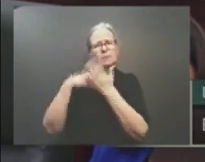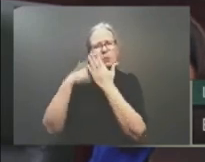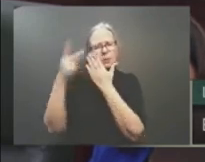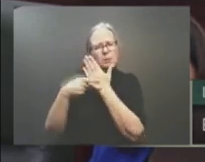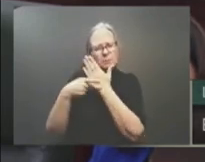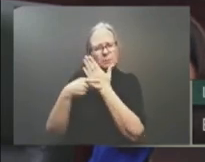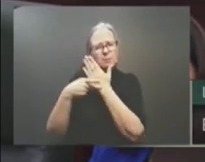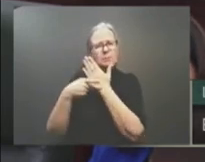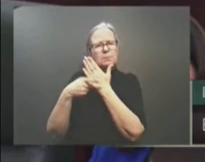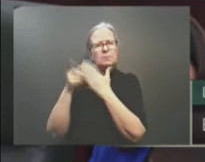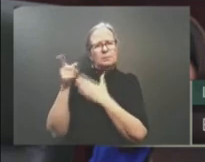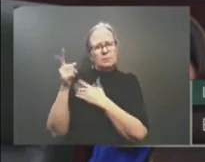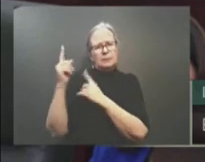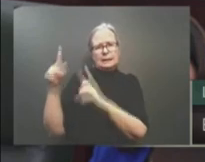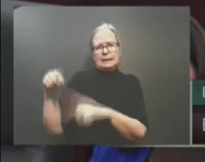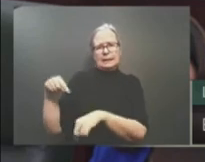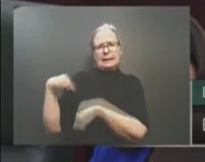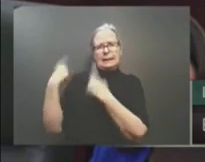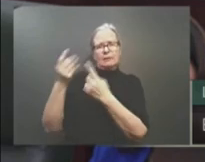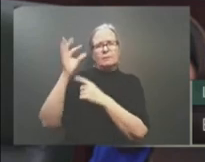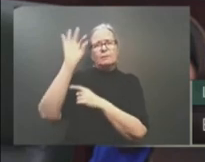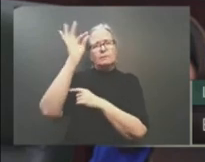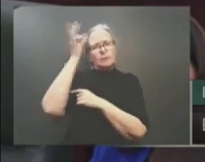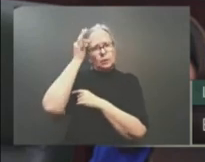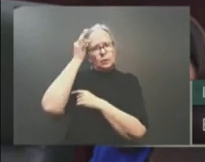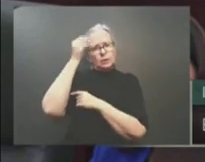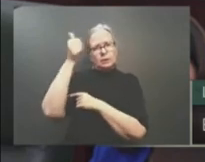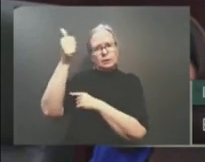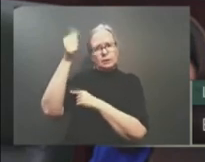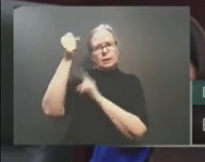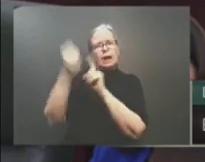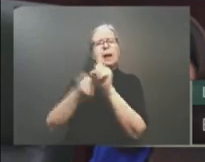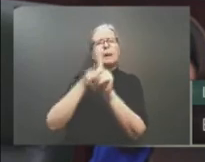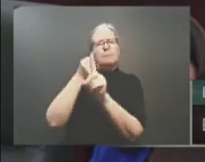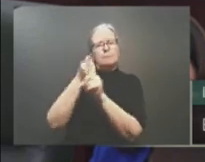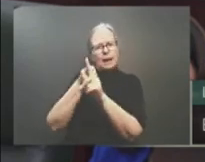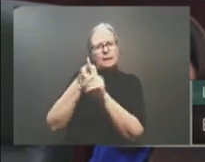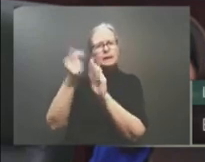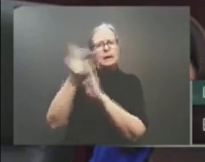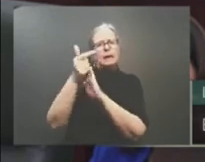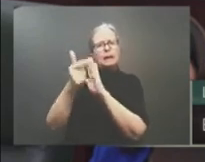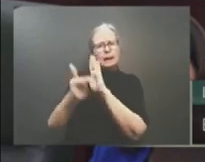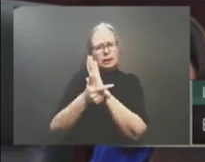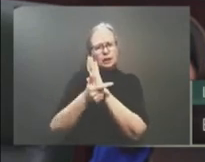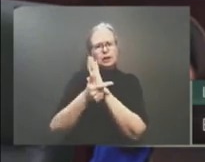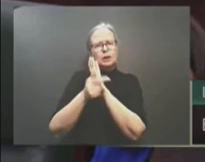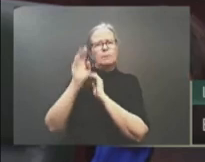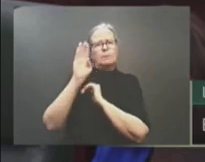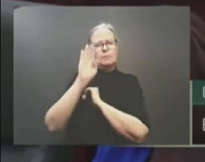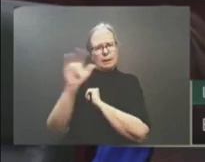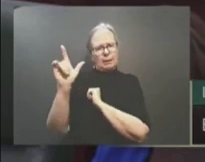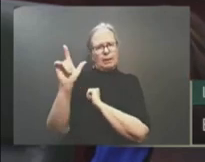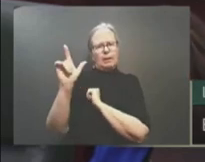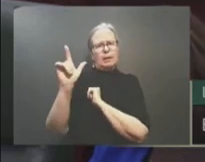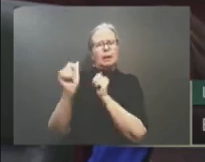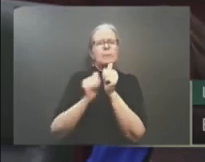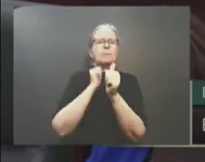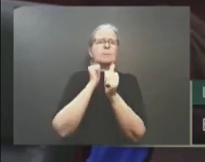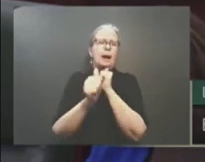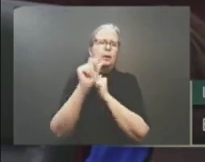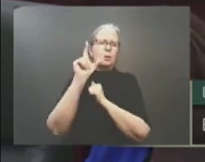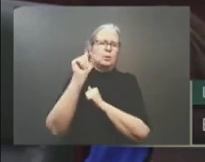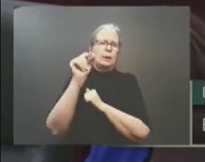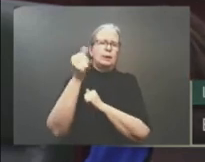the federal impact assessment legislation, Bill C-69, was passed in 2018, there's not been one project